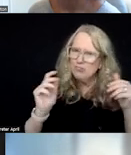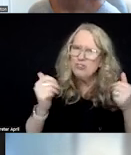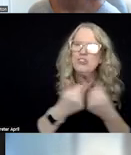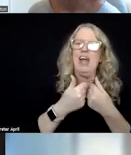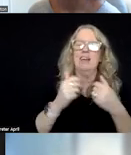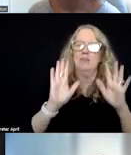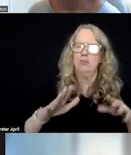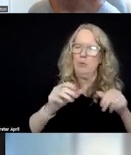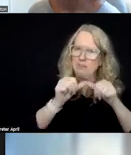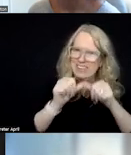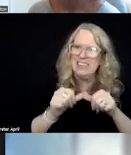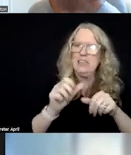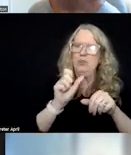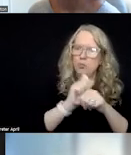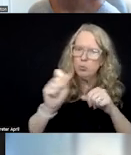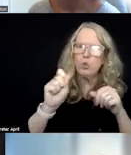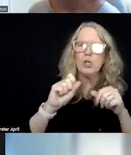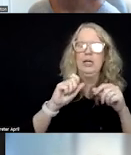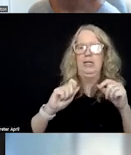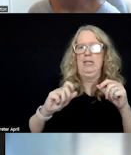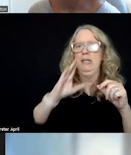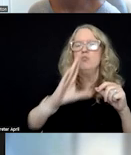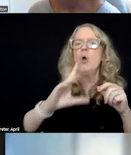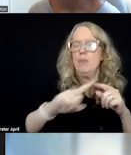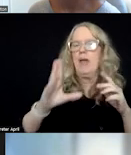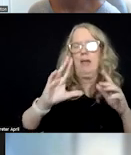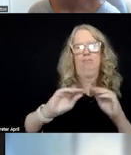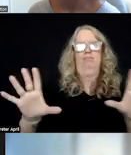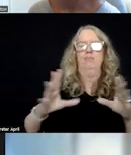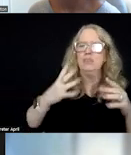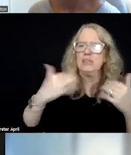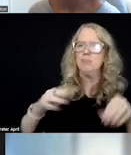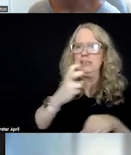continually work on. data sharing, obvious agreements are difficult.